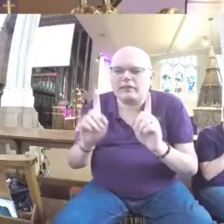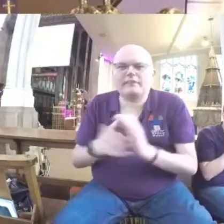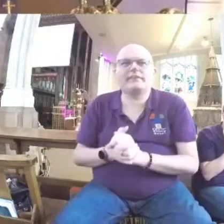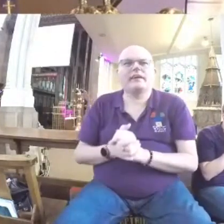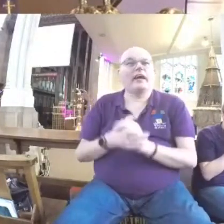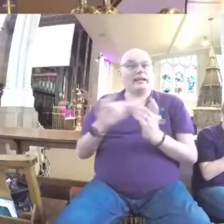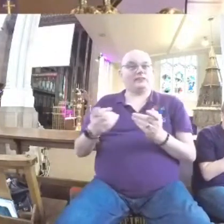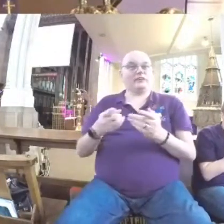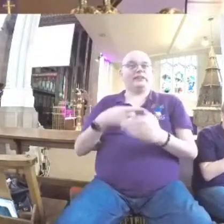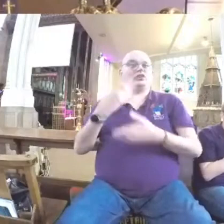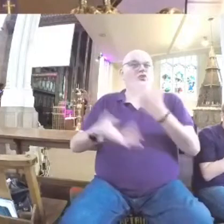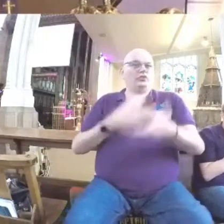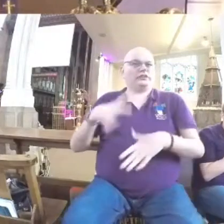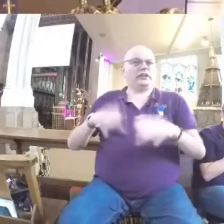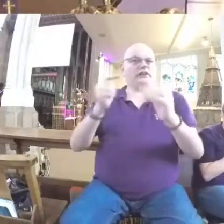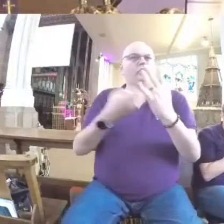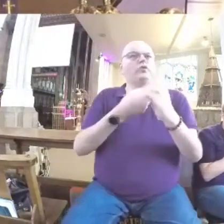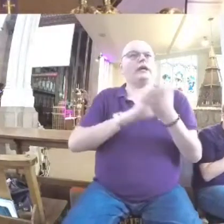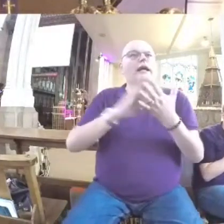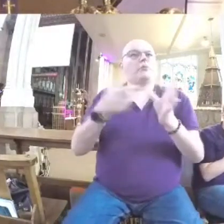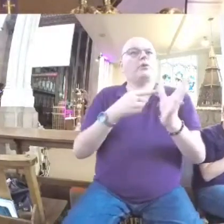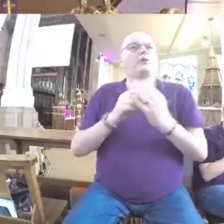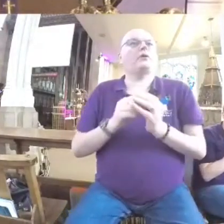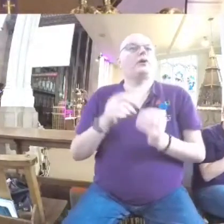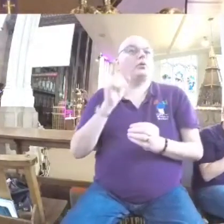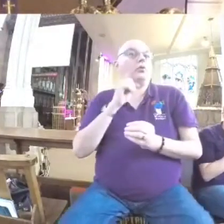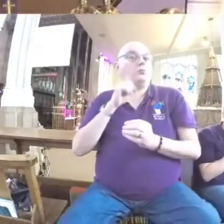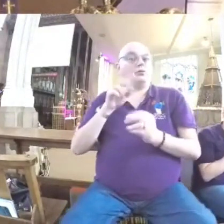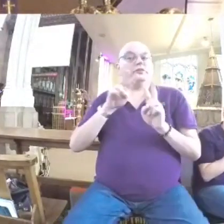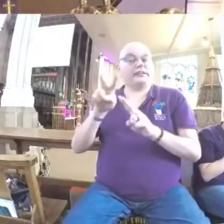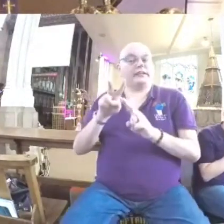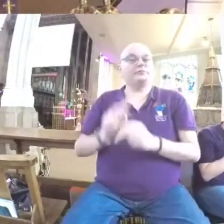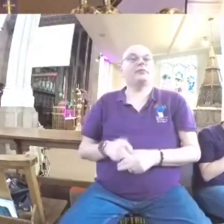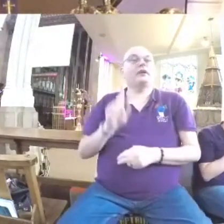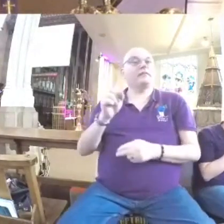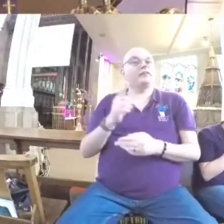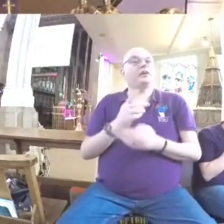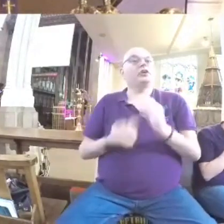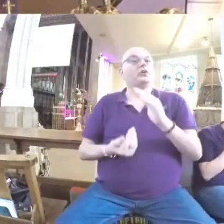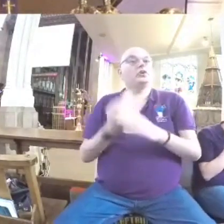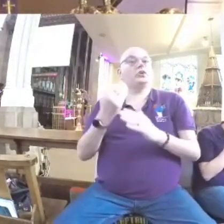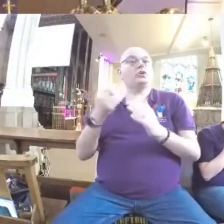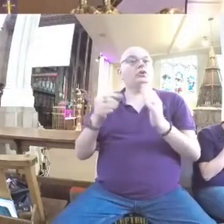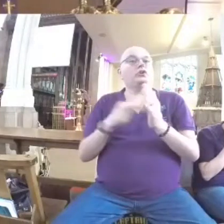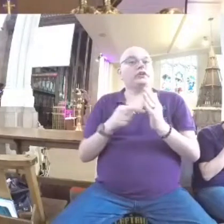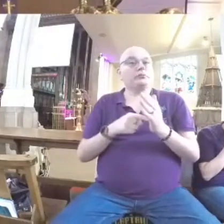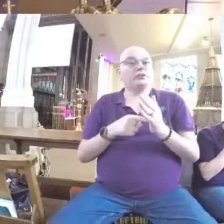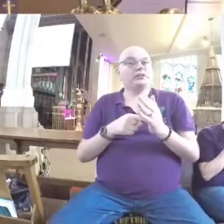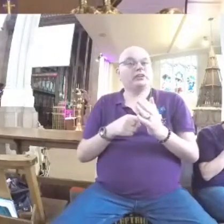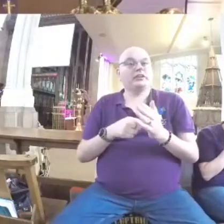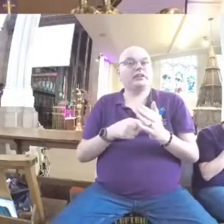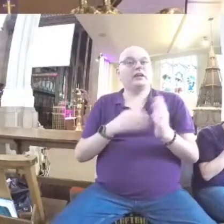and meet Rahab. If we fast forward to the New Testament, the opening verses of the Gospel of Matthew